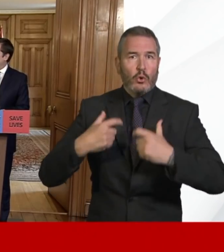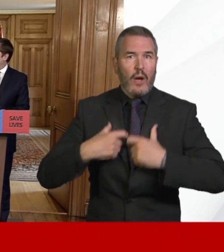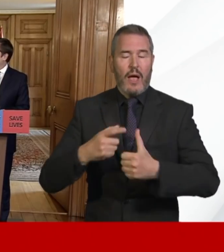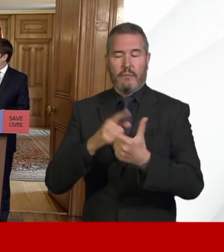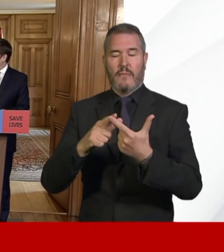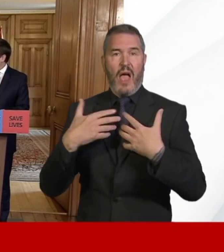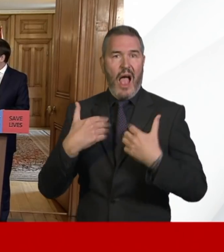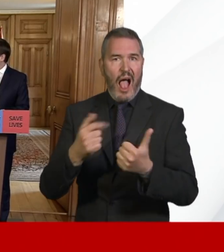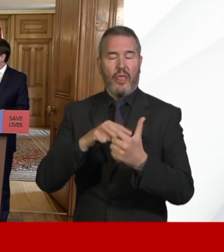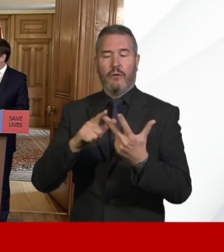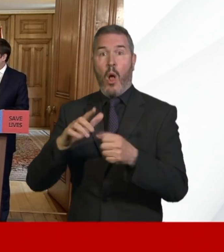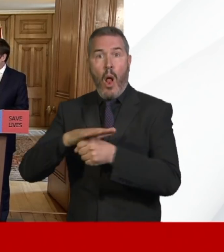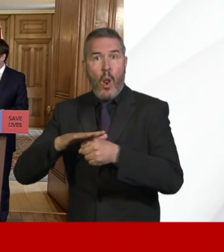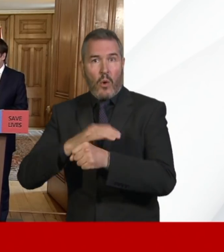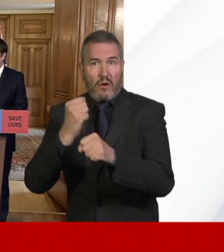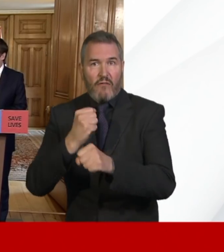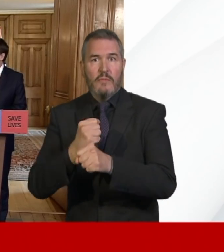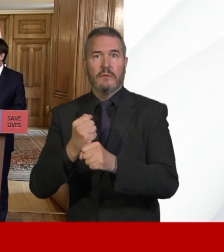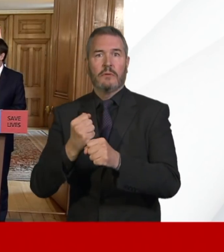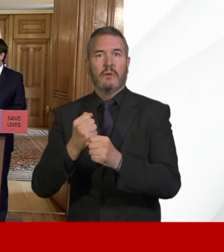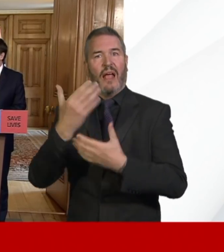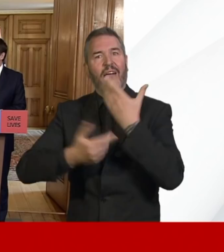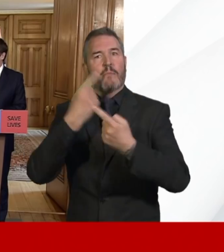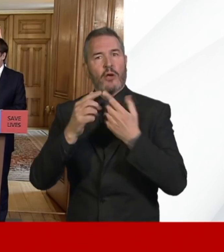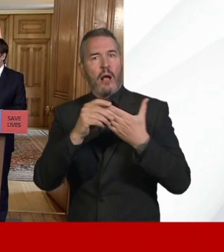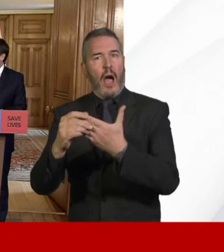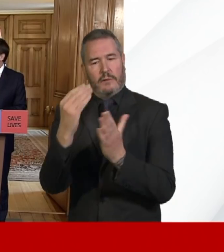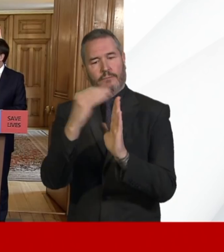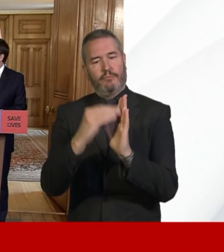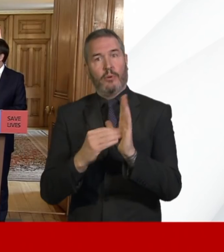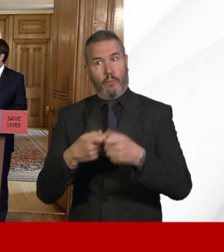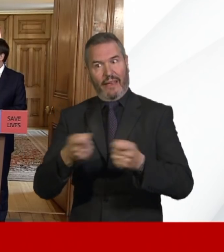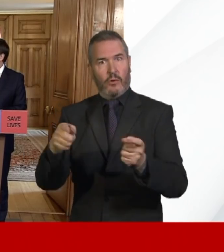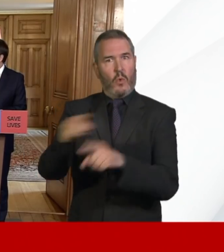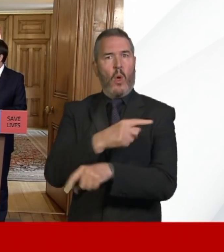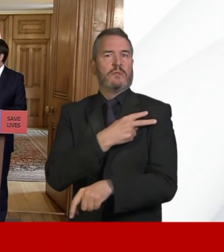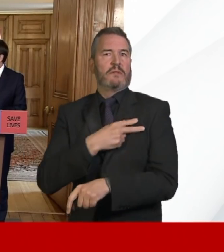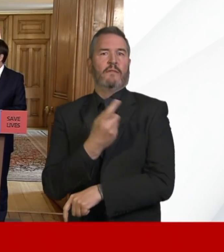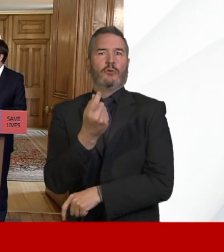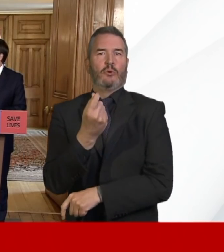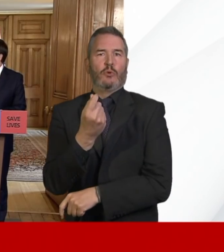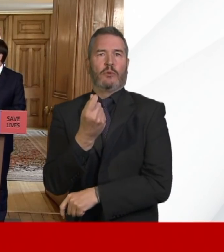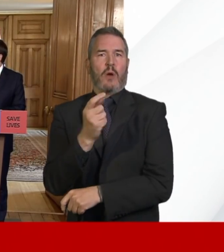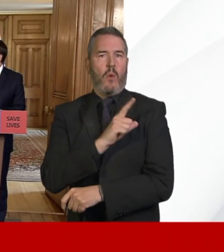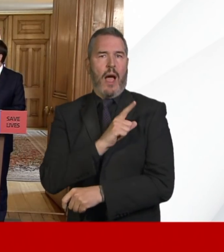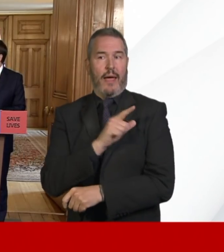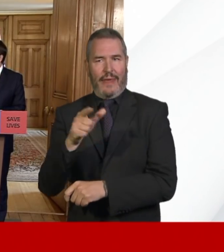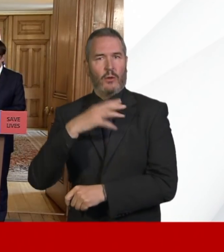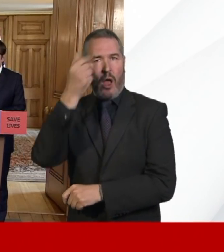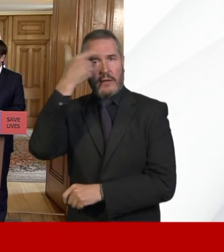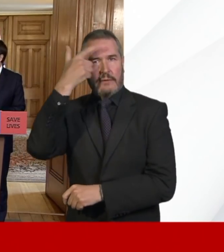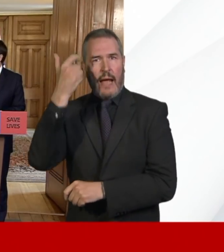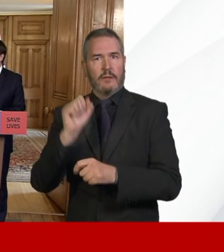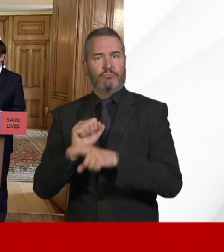in local government and other settings, so that they can have the best possible advice as to the type of PPE that they need